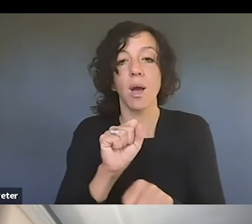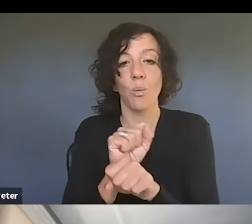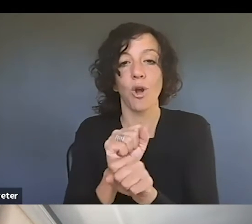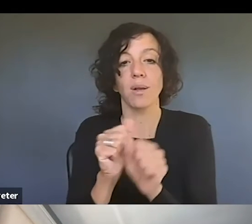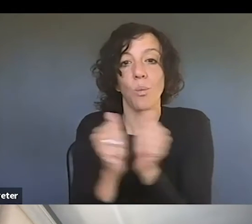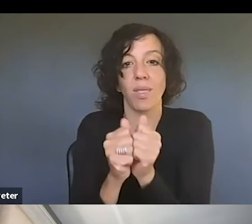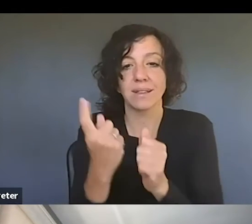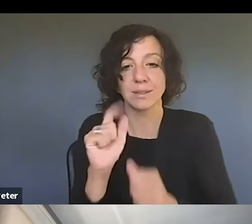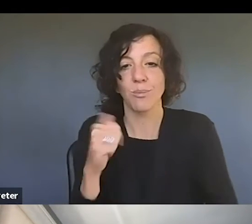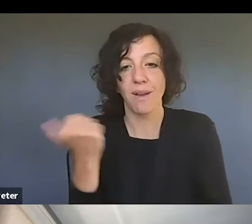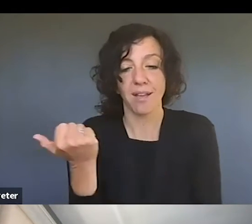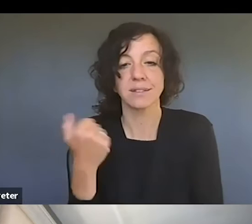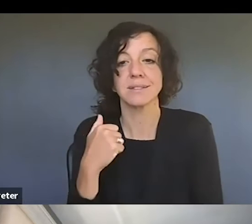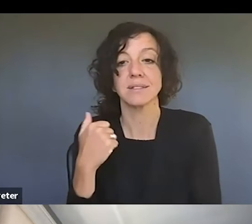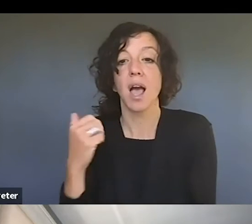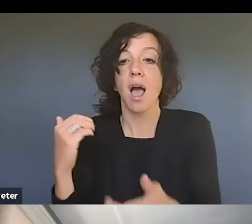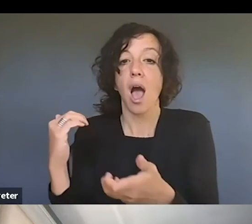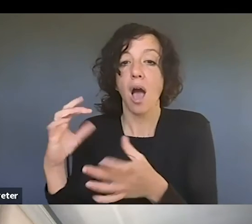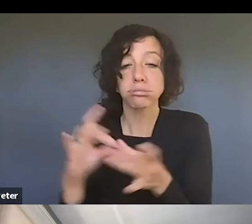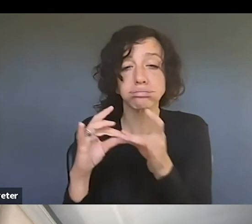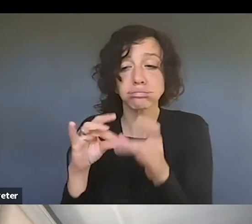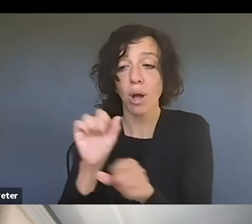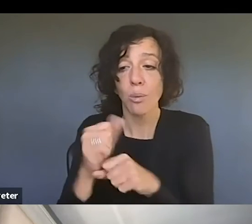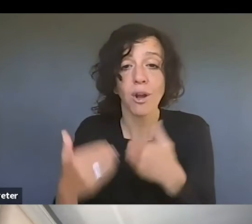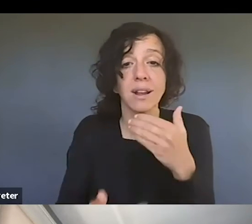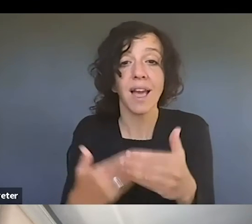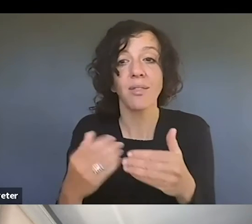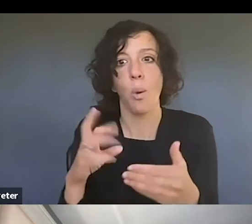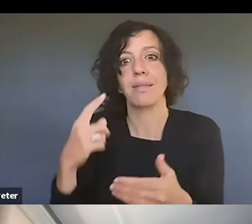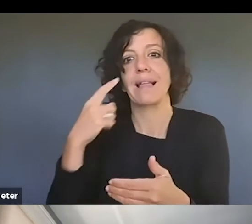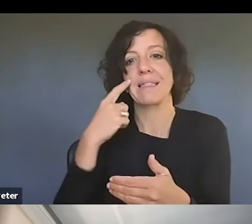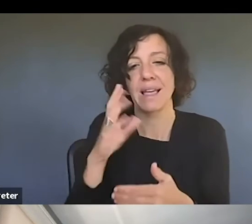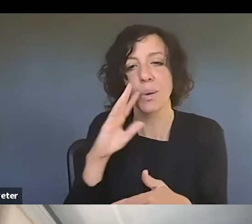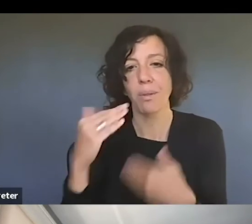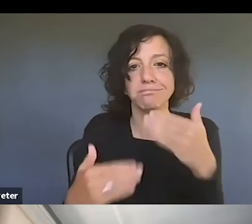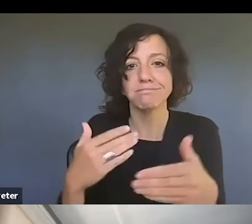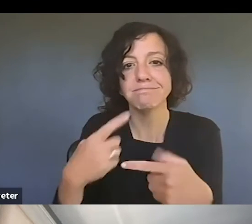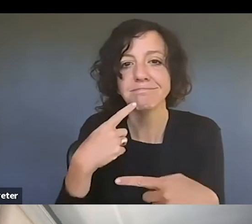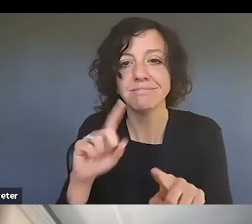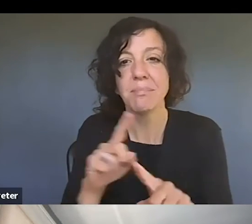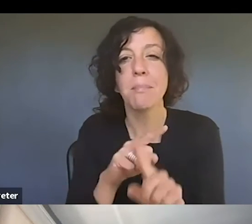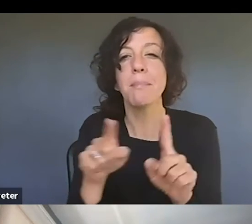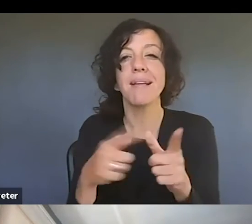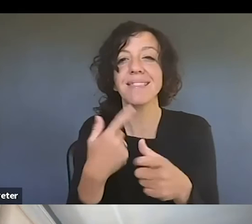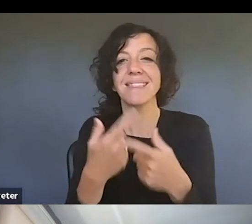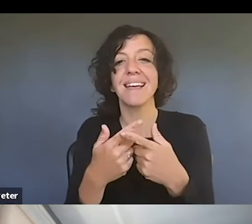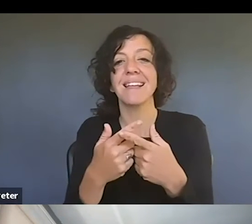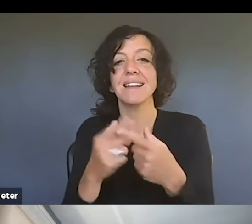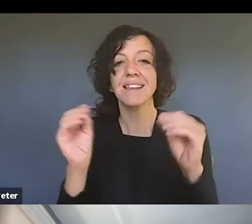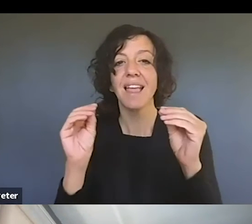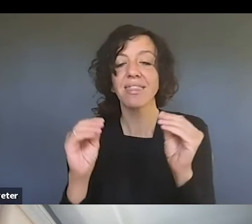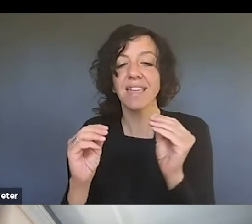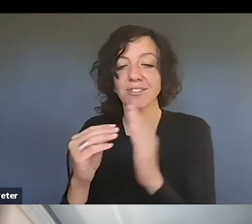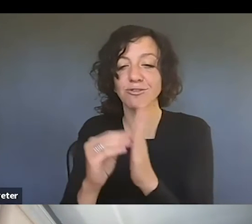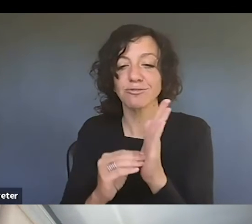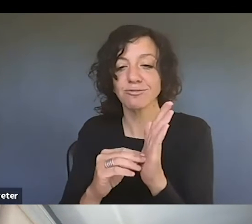the collaboration is going really well, or they think it's going to go really well and they don't put anything in writing about